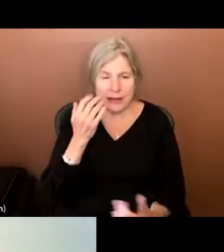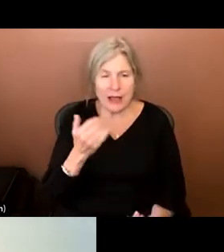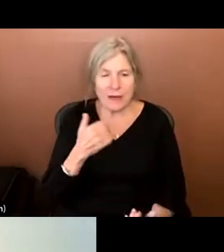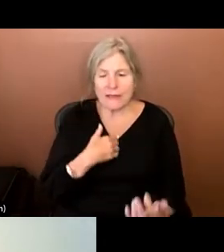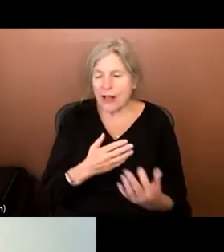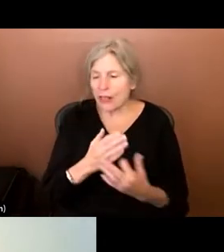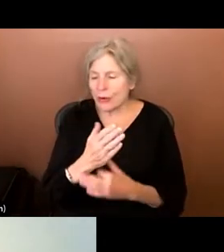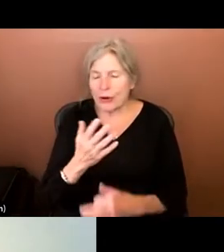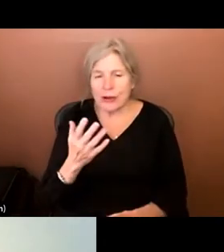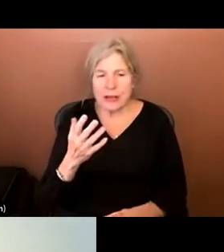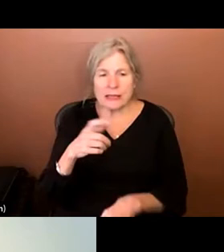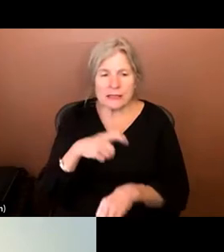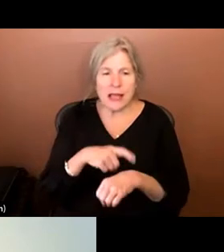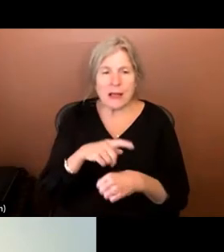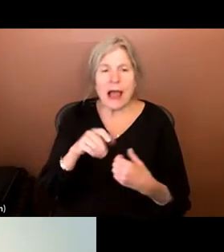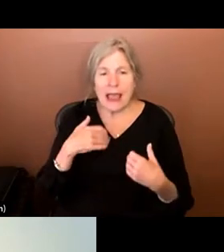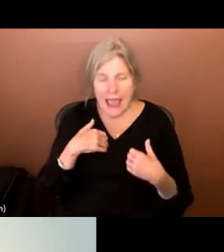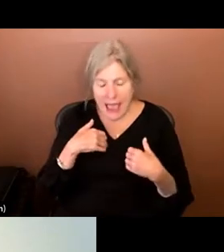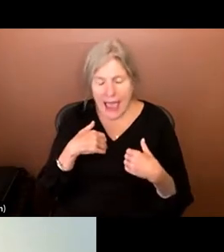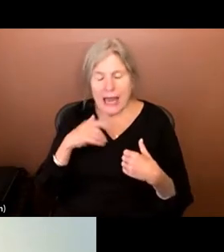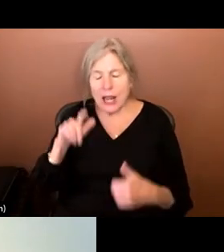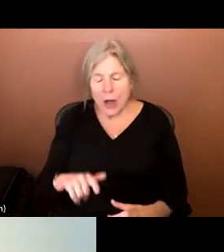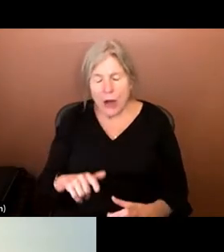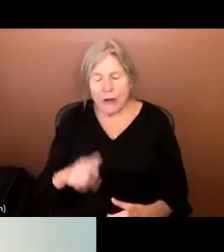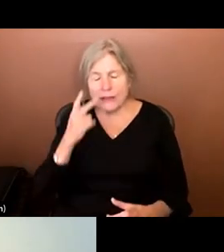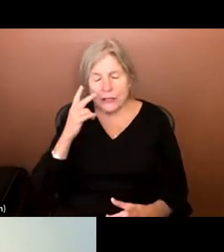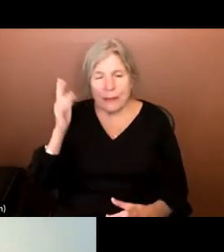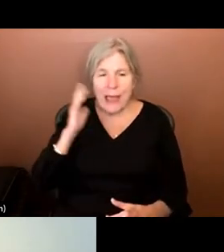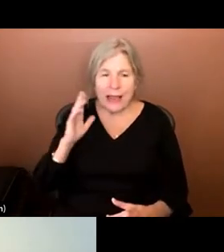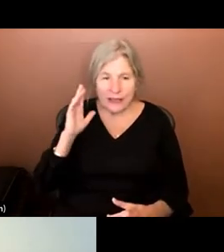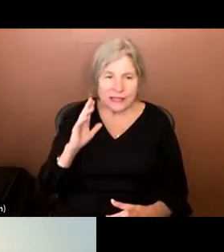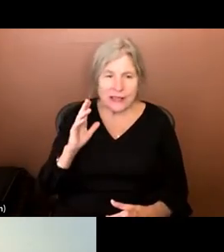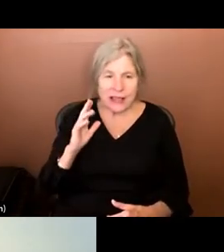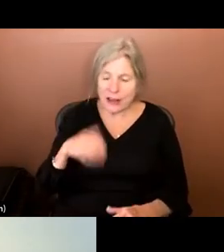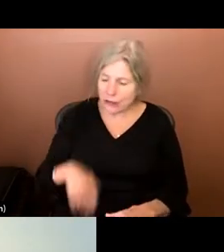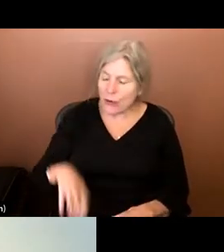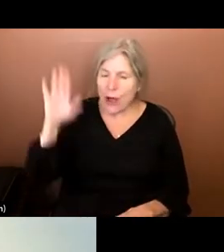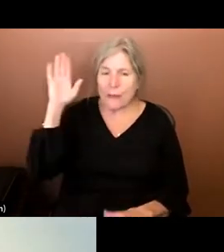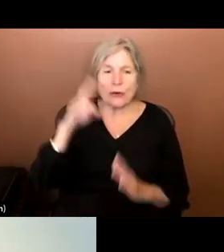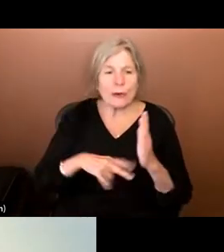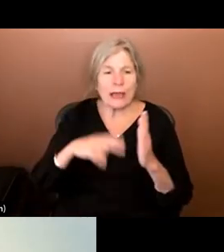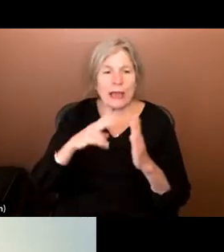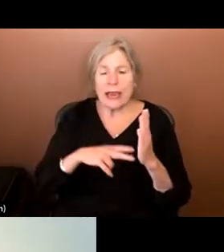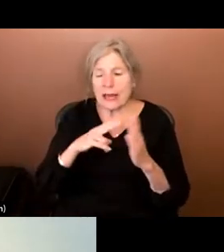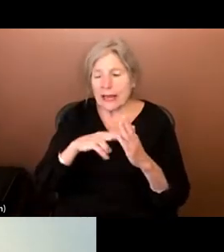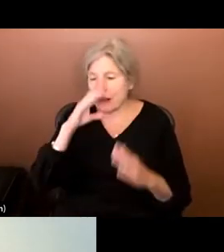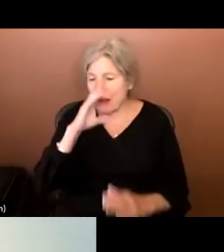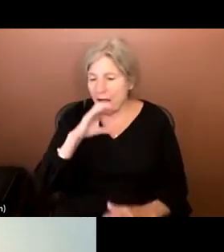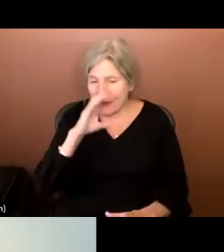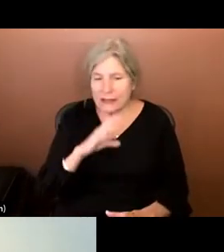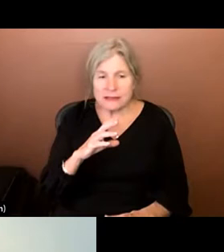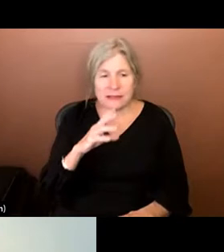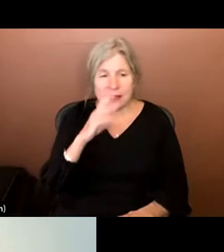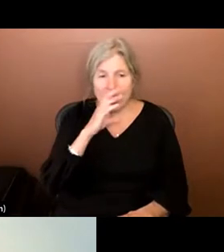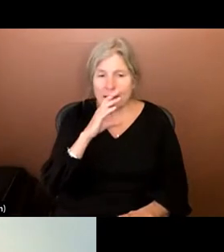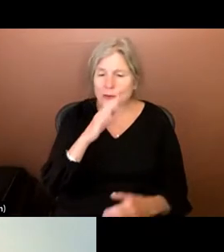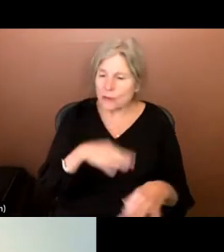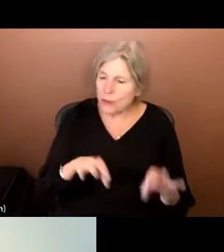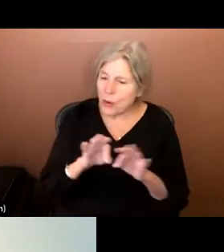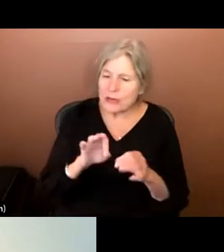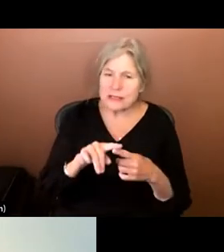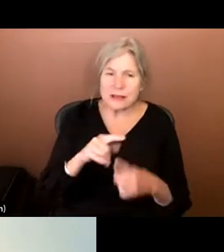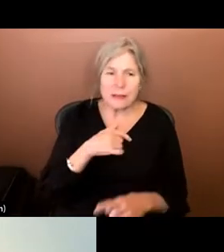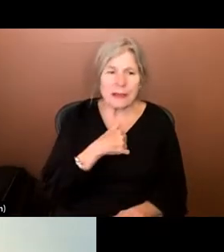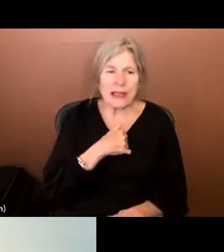through a period where I had low vision back in the day and grew up reading comics. And comics were important to me.